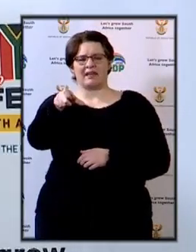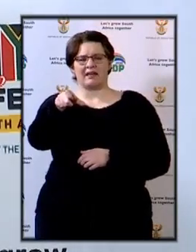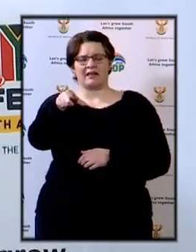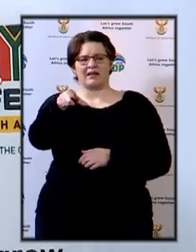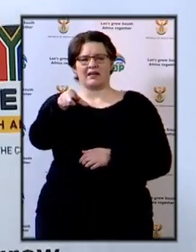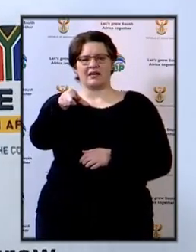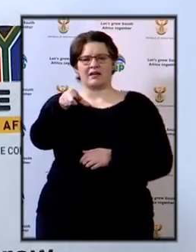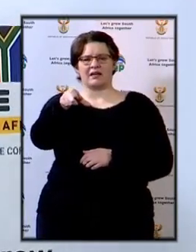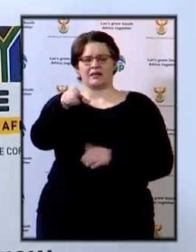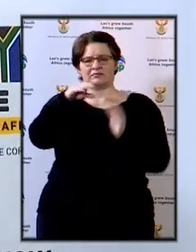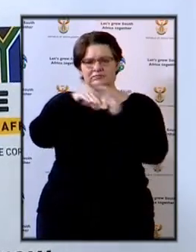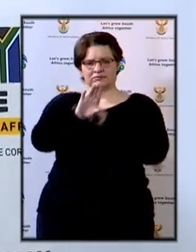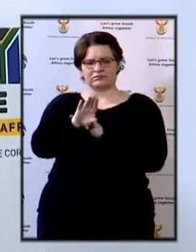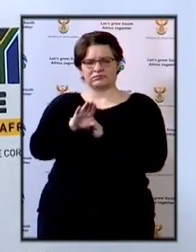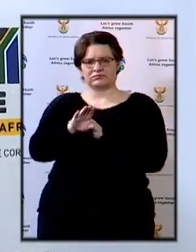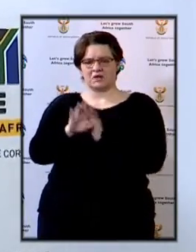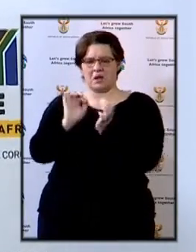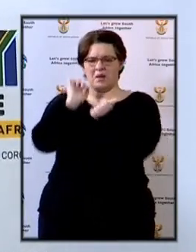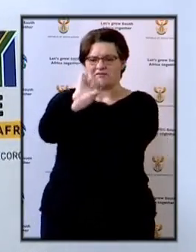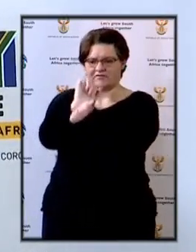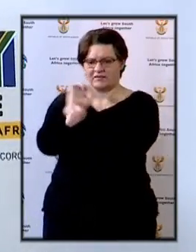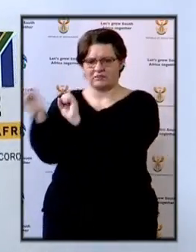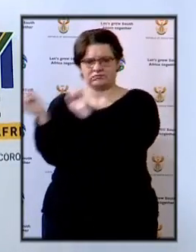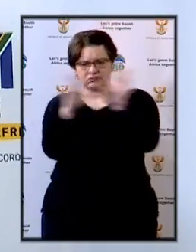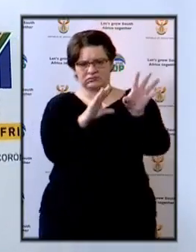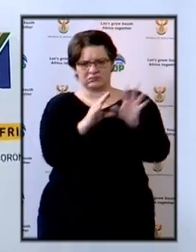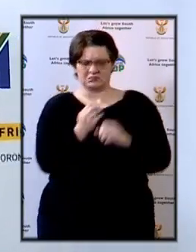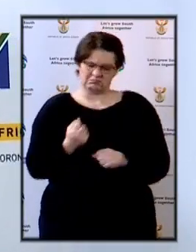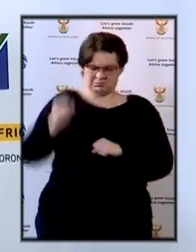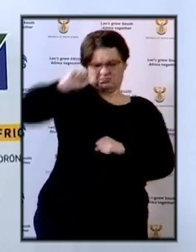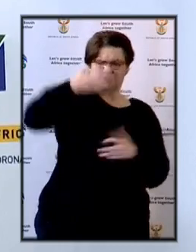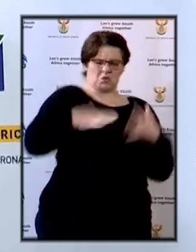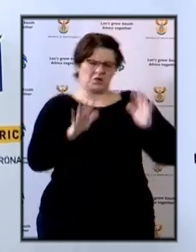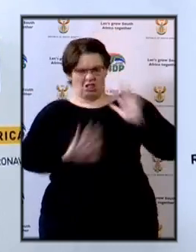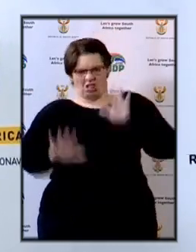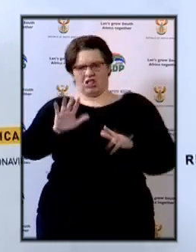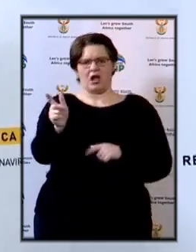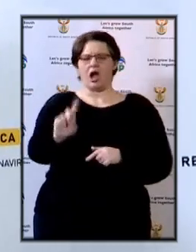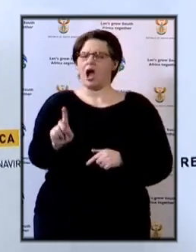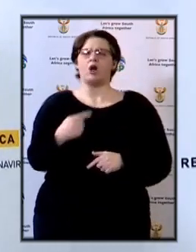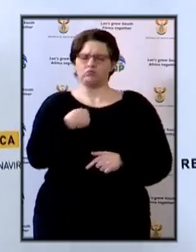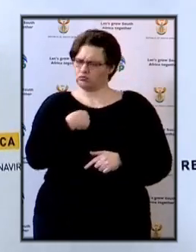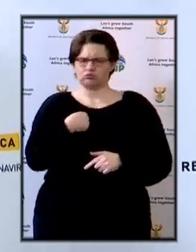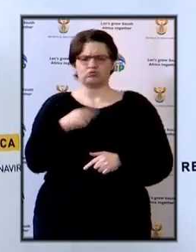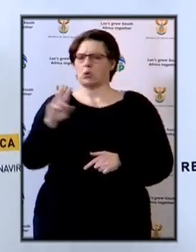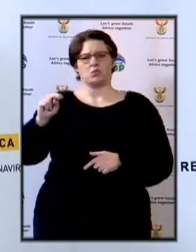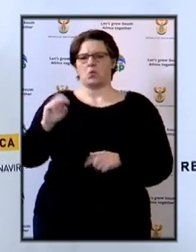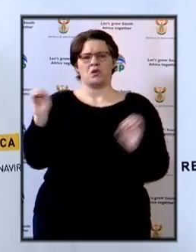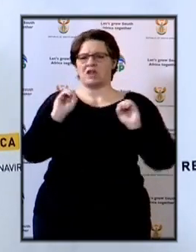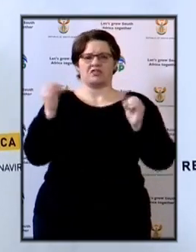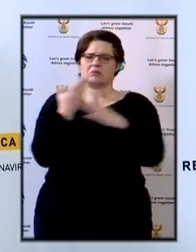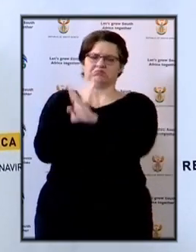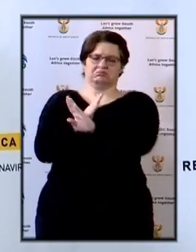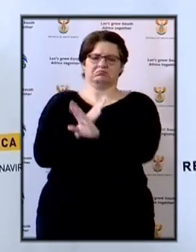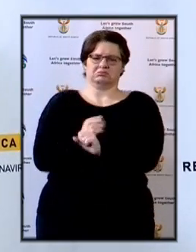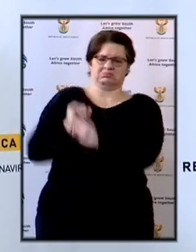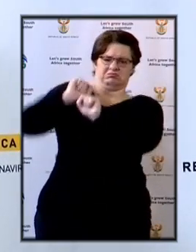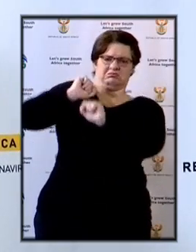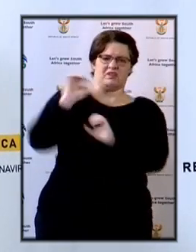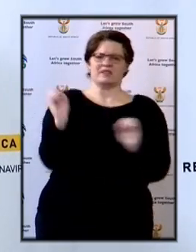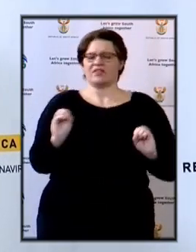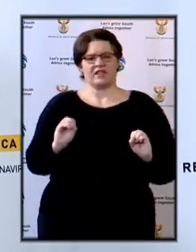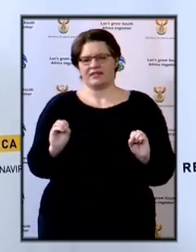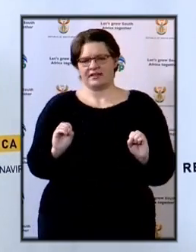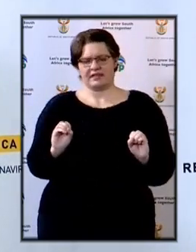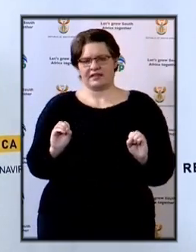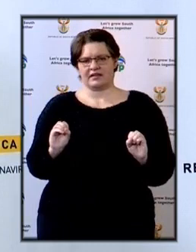whether the officers received resistance this morning, I can certainly say no, no resistance